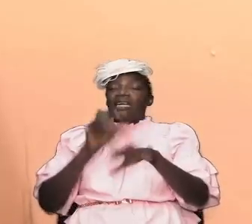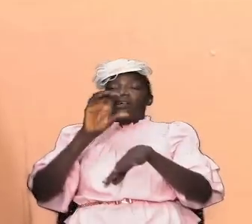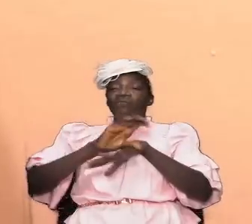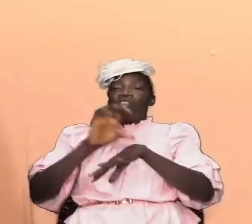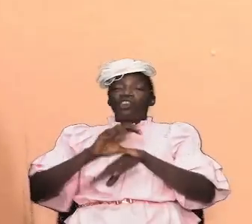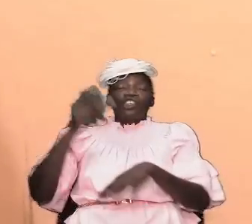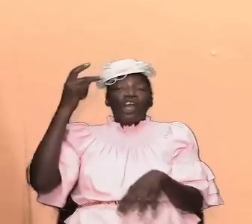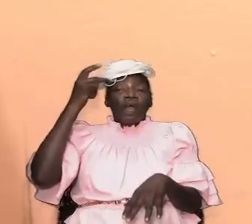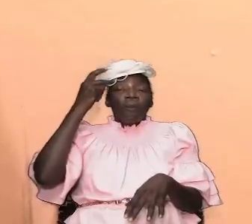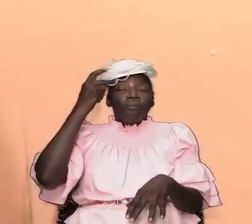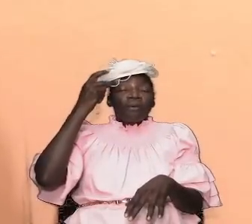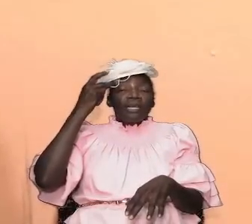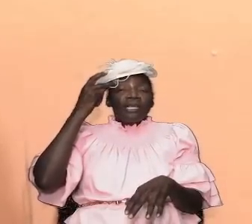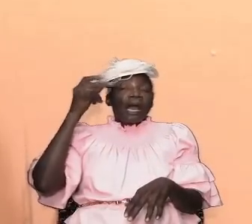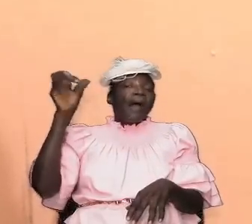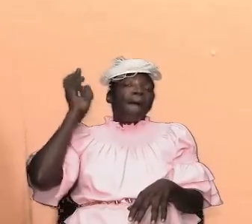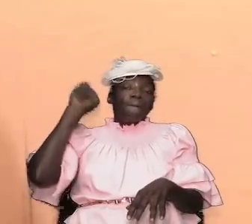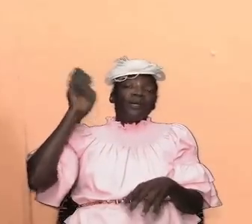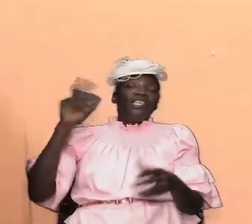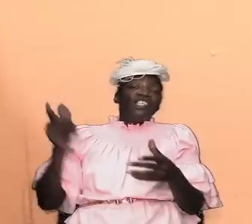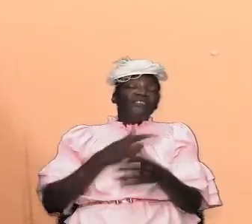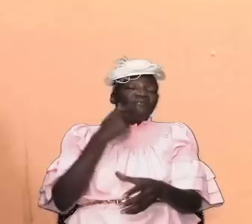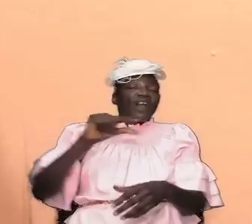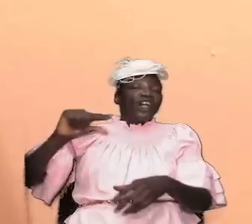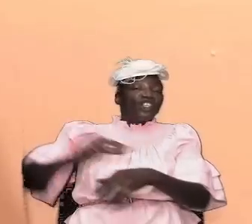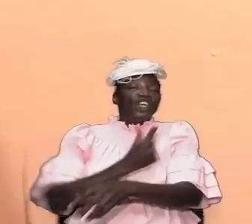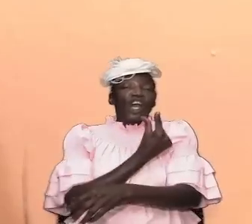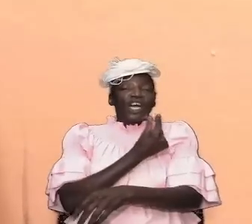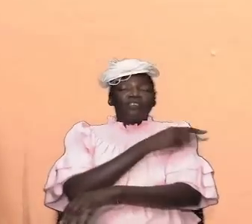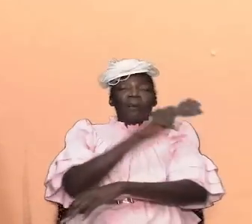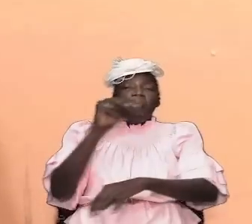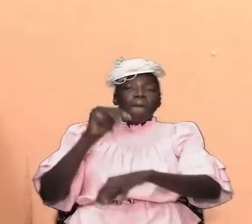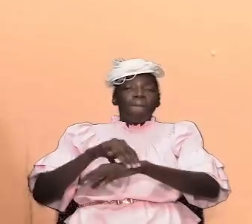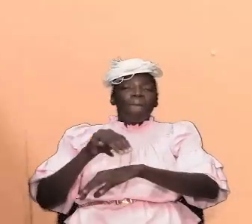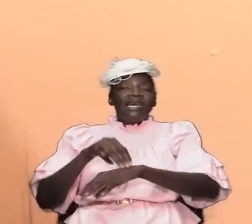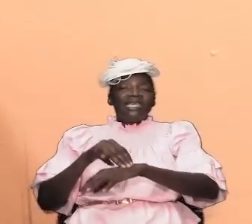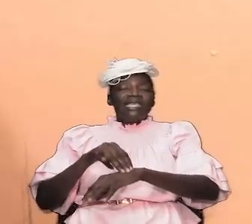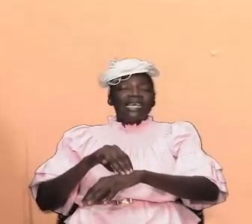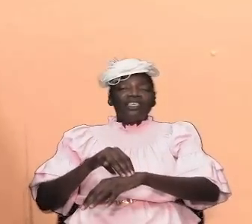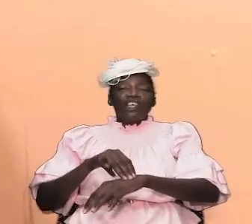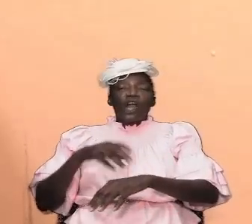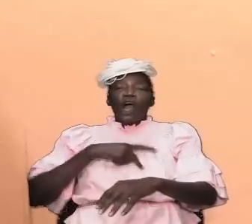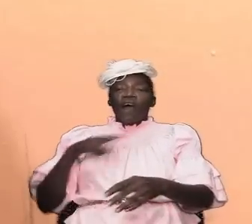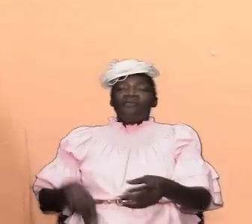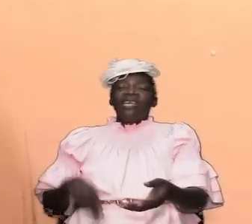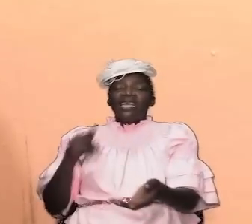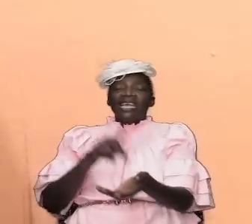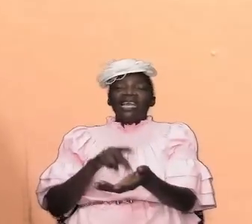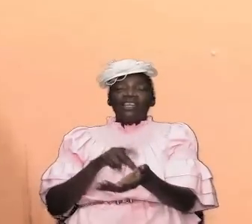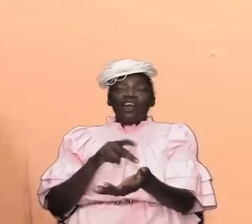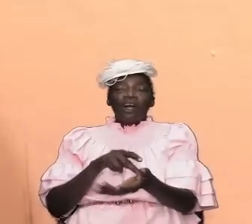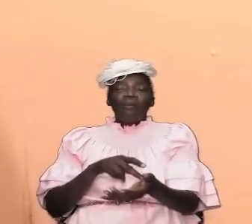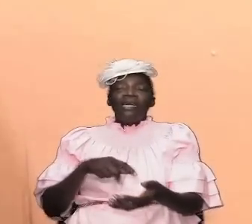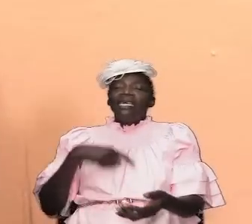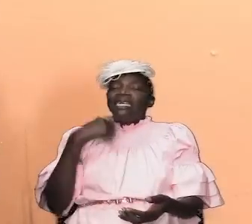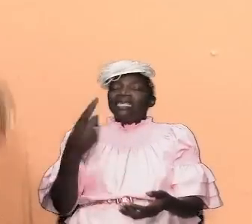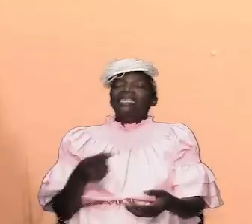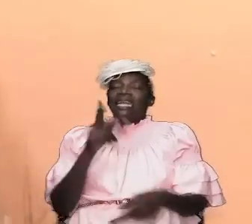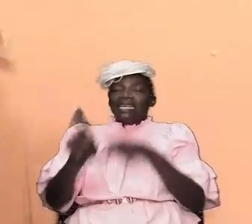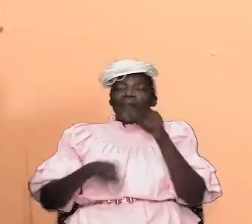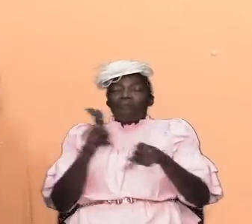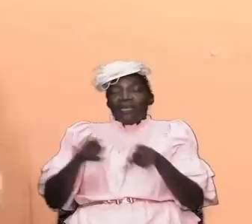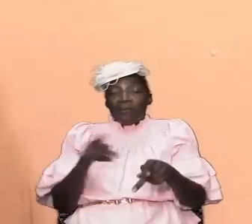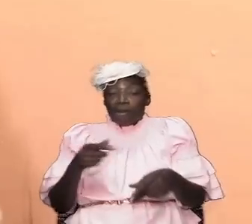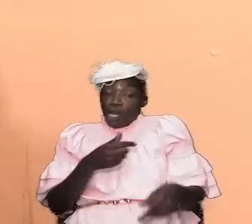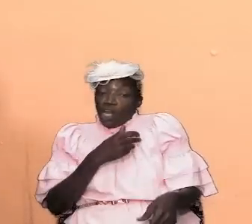peter preached the first gospel message and the message of the kingdom and then he instructed the people whose hearts were